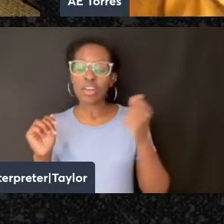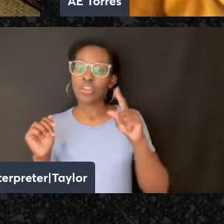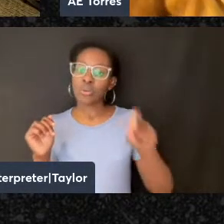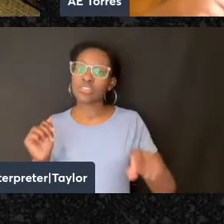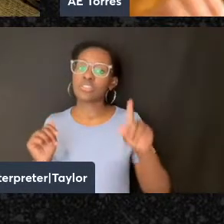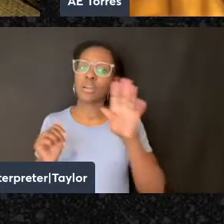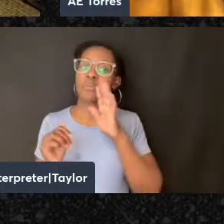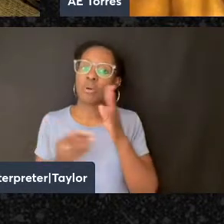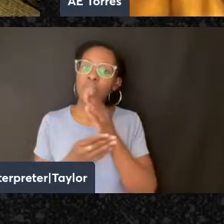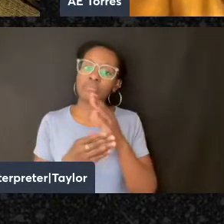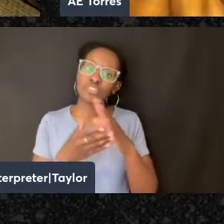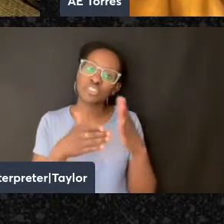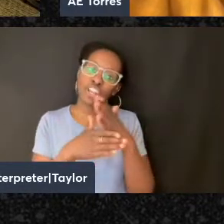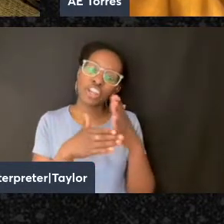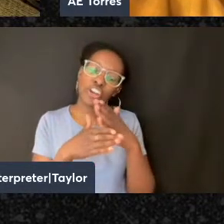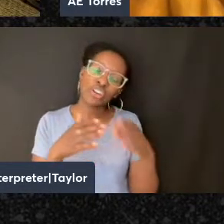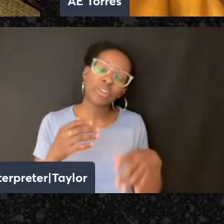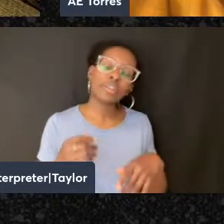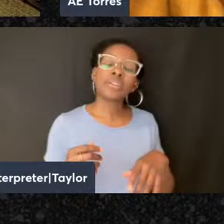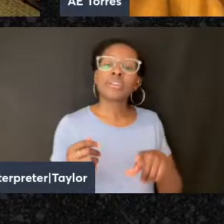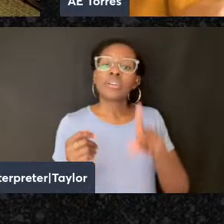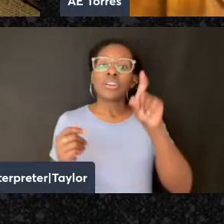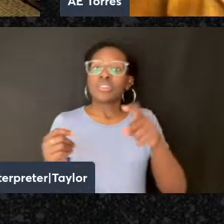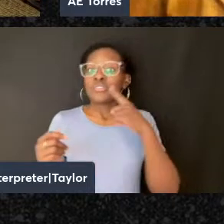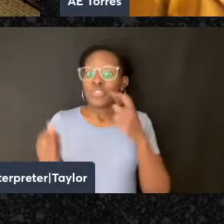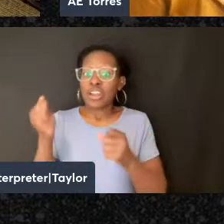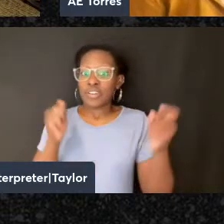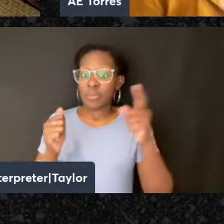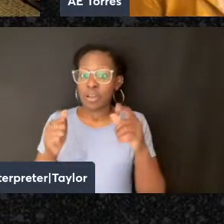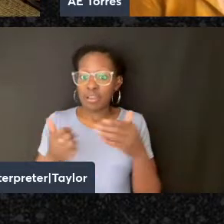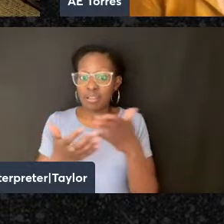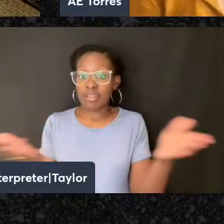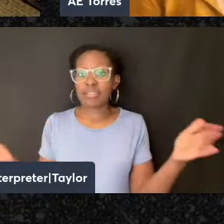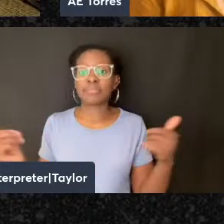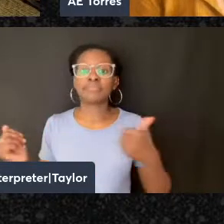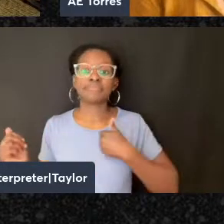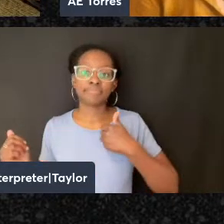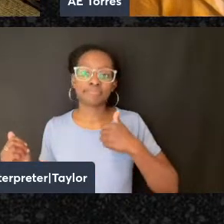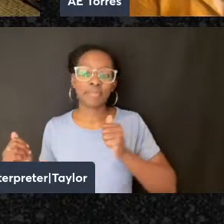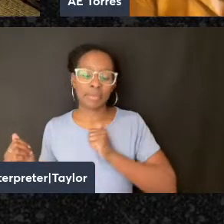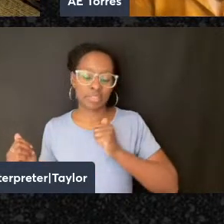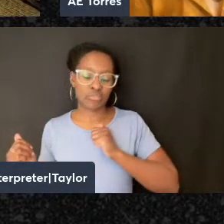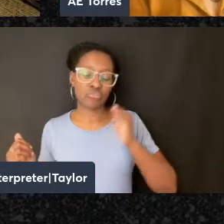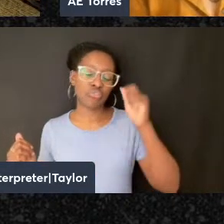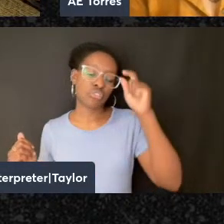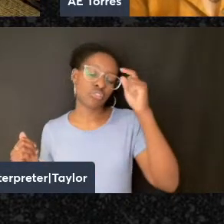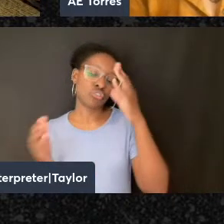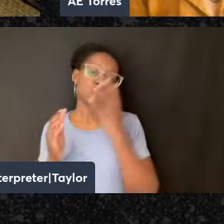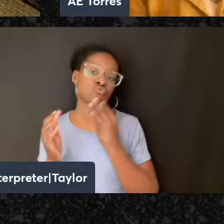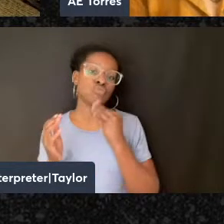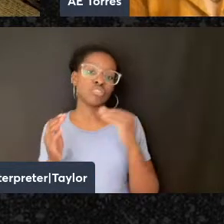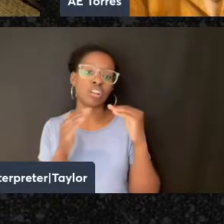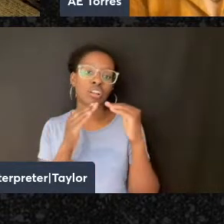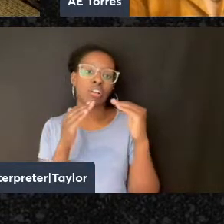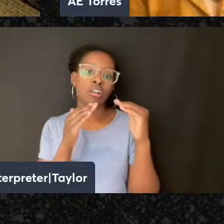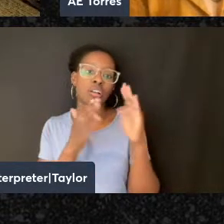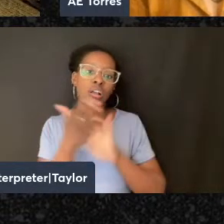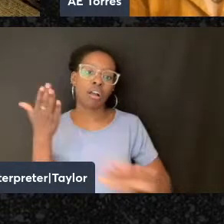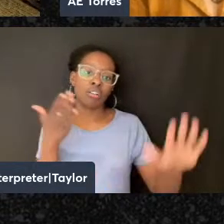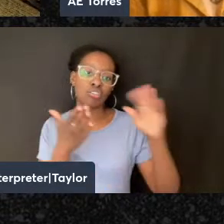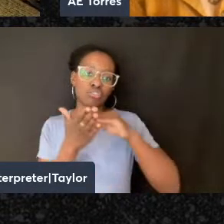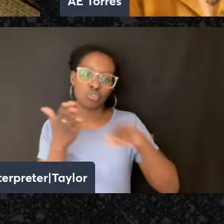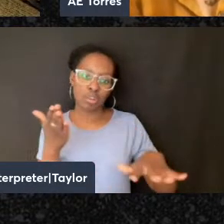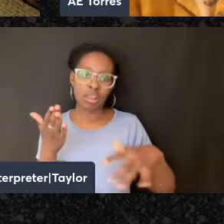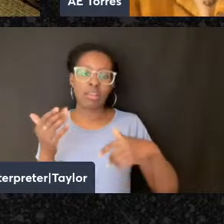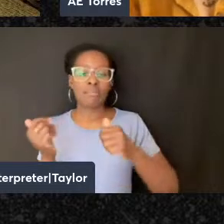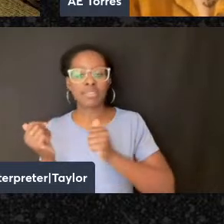is a question for everyone. I am a Jewish college student who, like many of my peers, have found ourselves searching